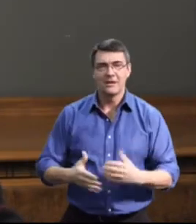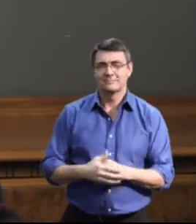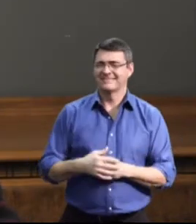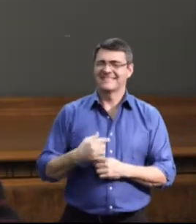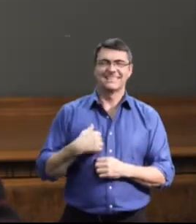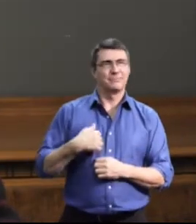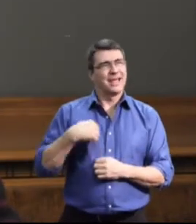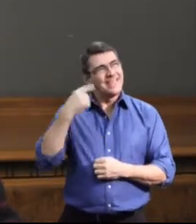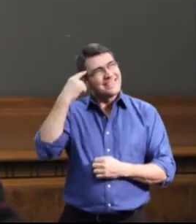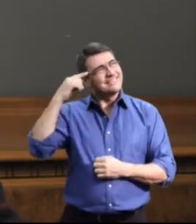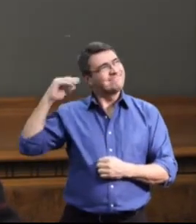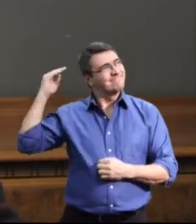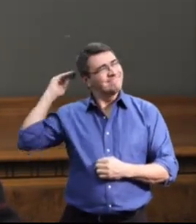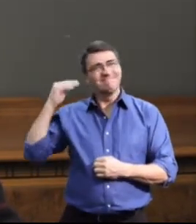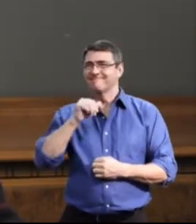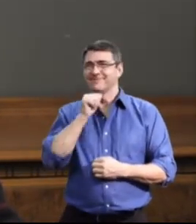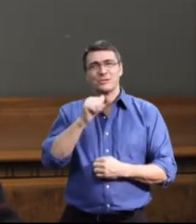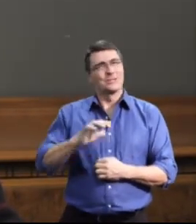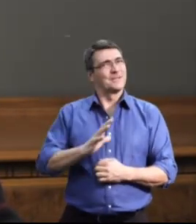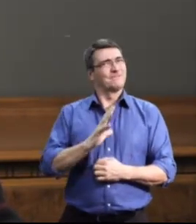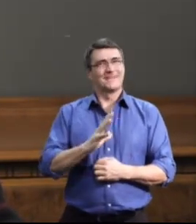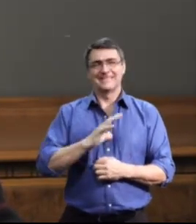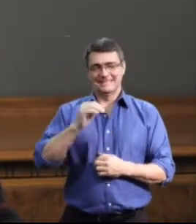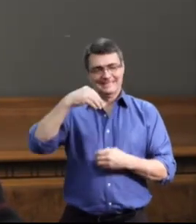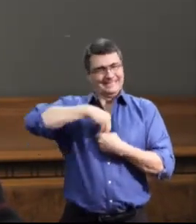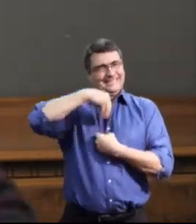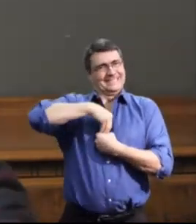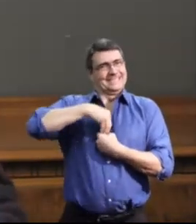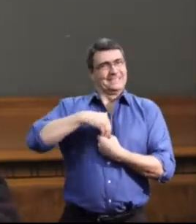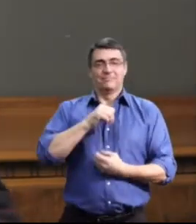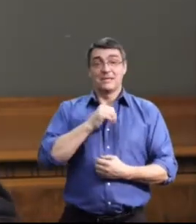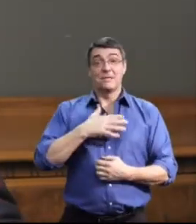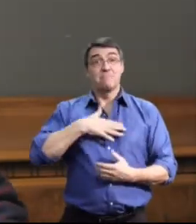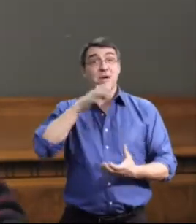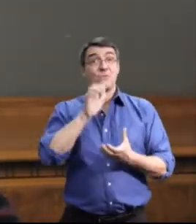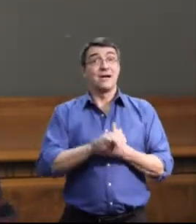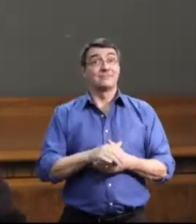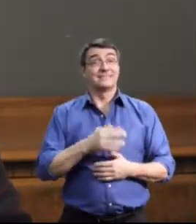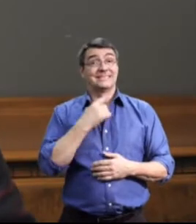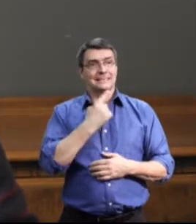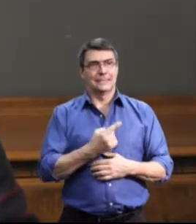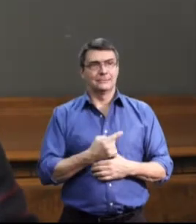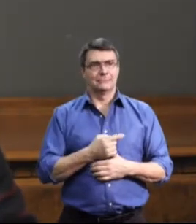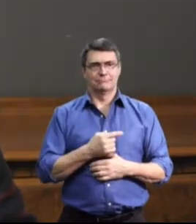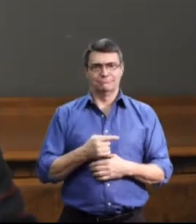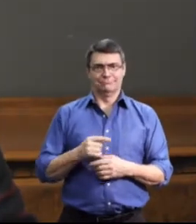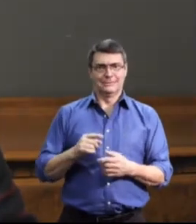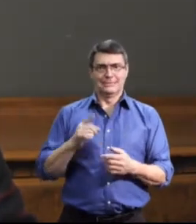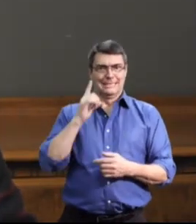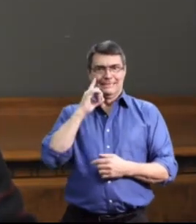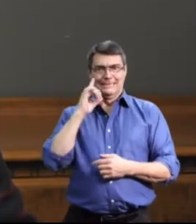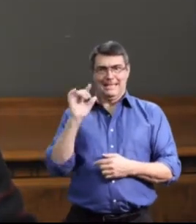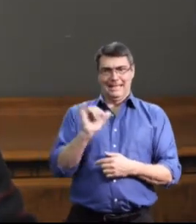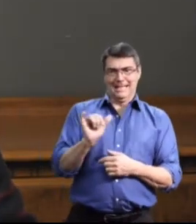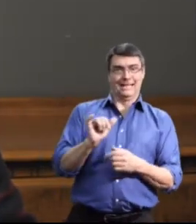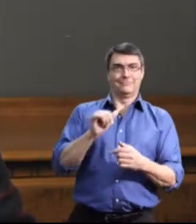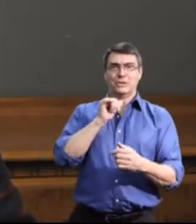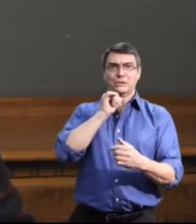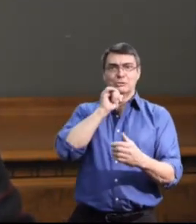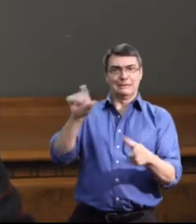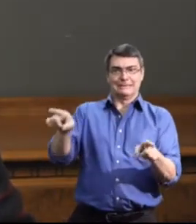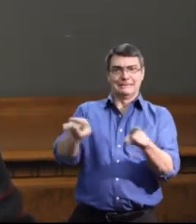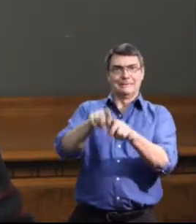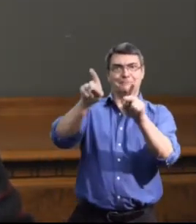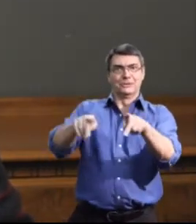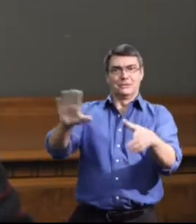fine. And I'm thinking, I am not fine. My wife says that I'm not the same man she married.